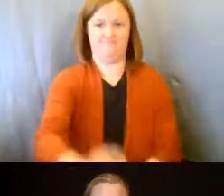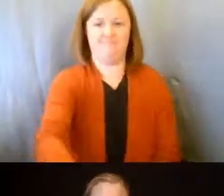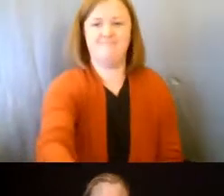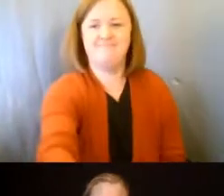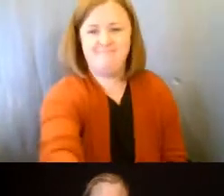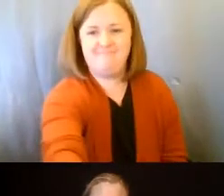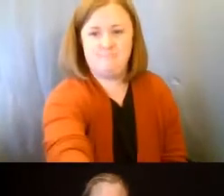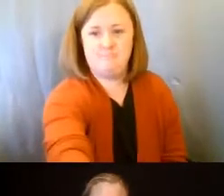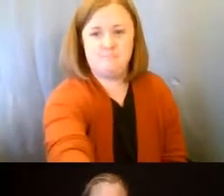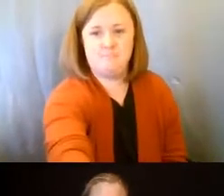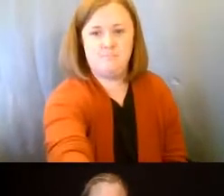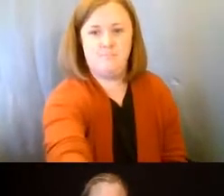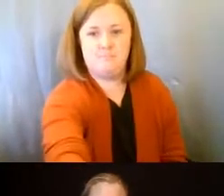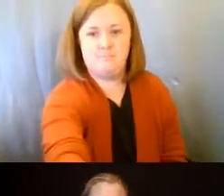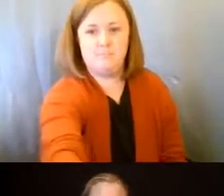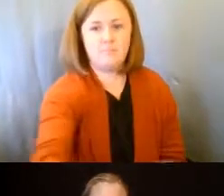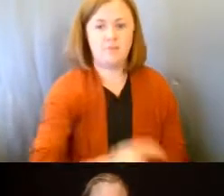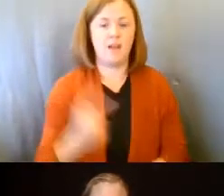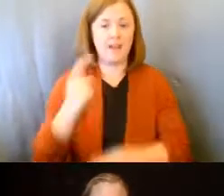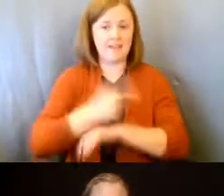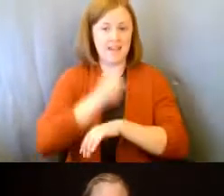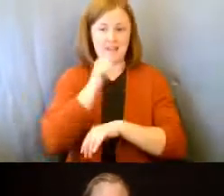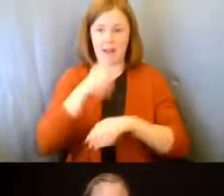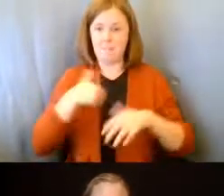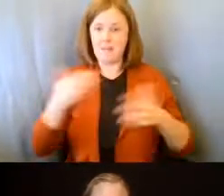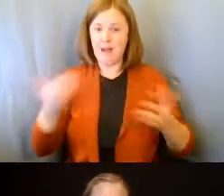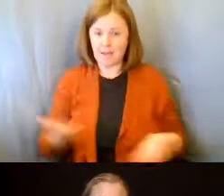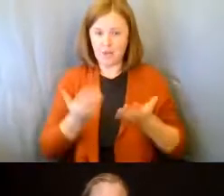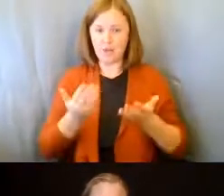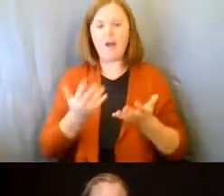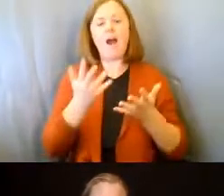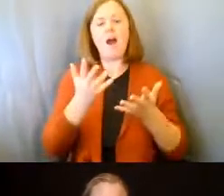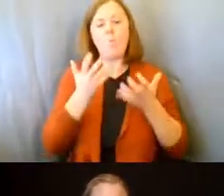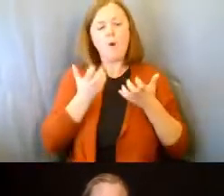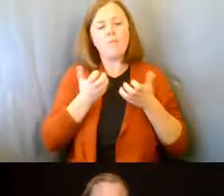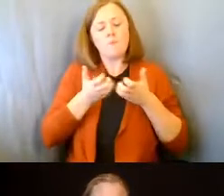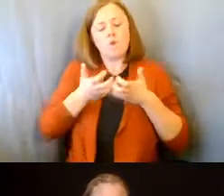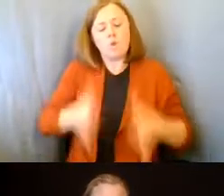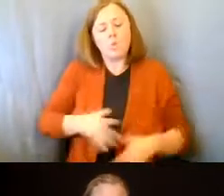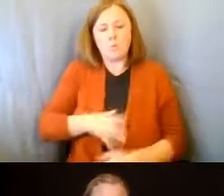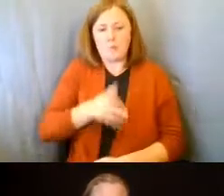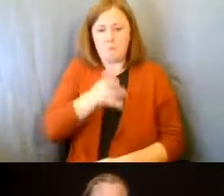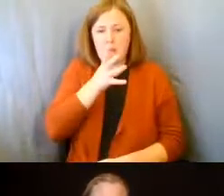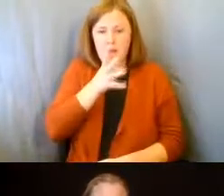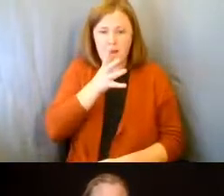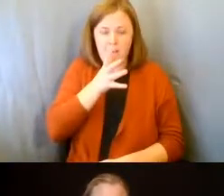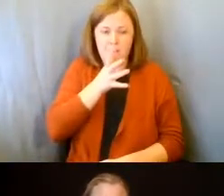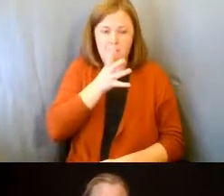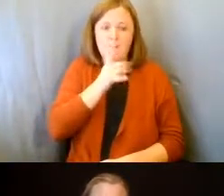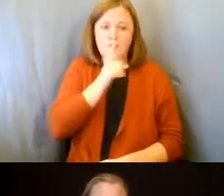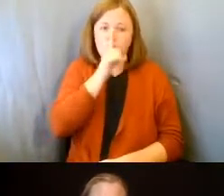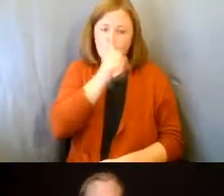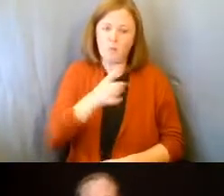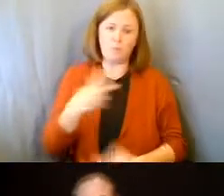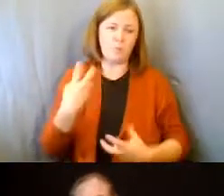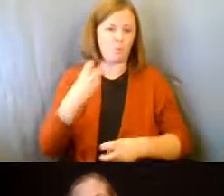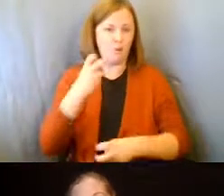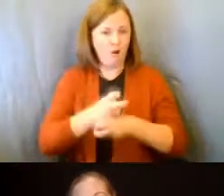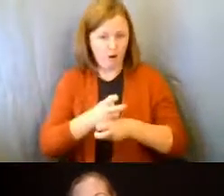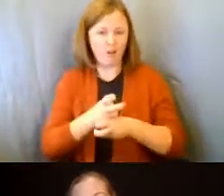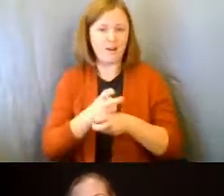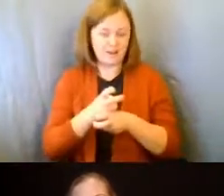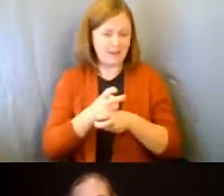am here, I really want my children to lose their mom, because losing a parent is a really hard thing.